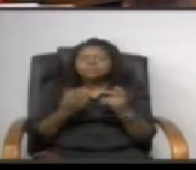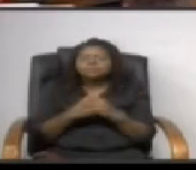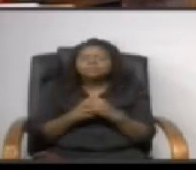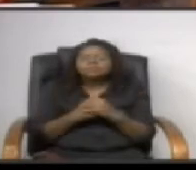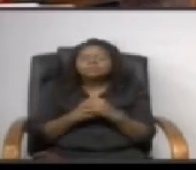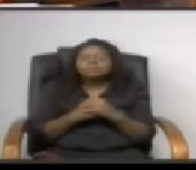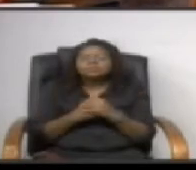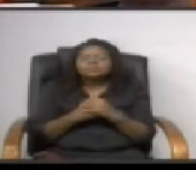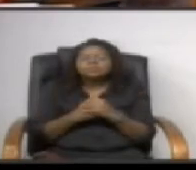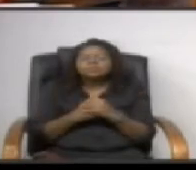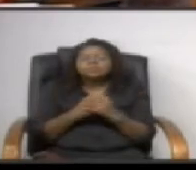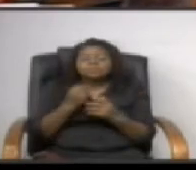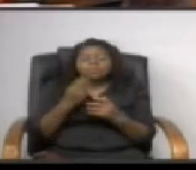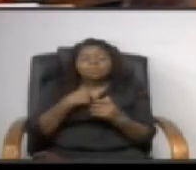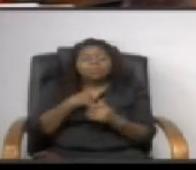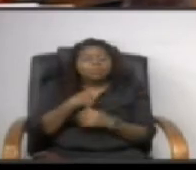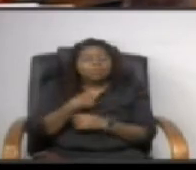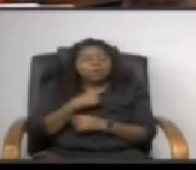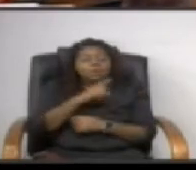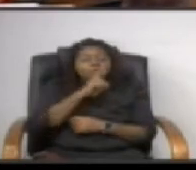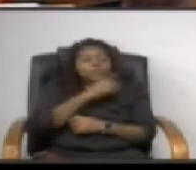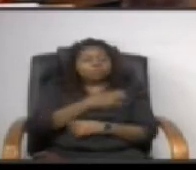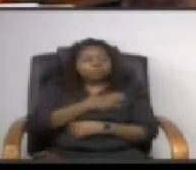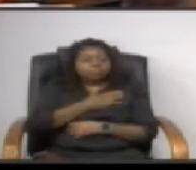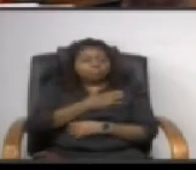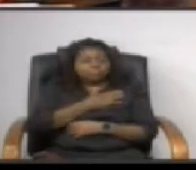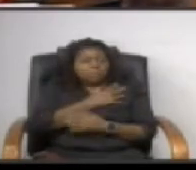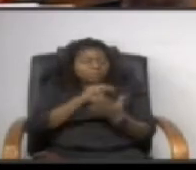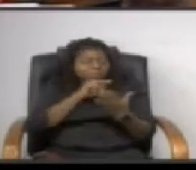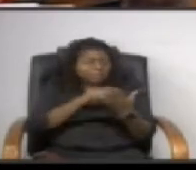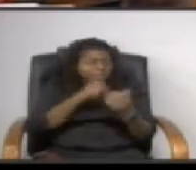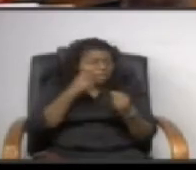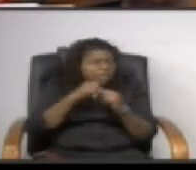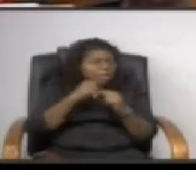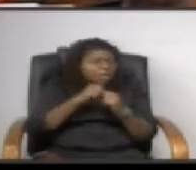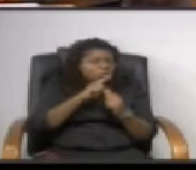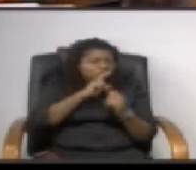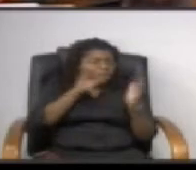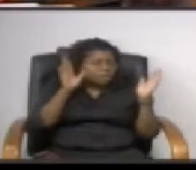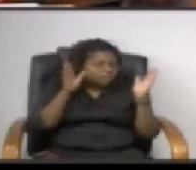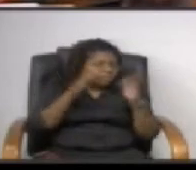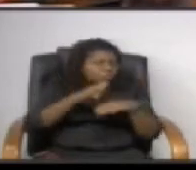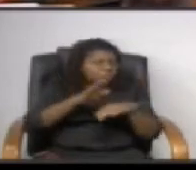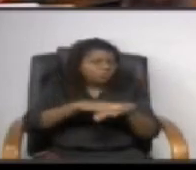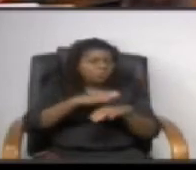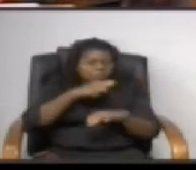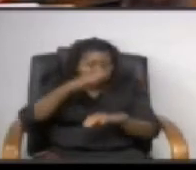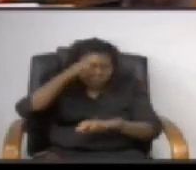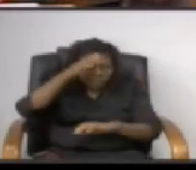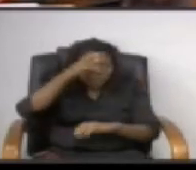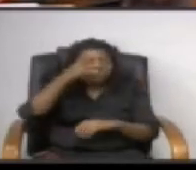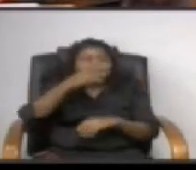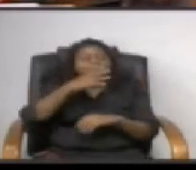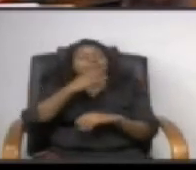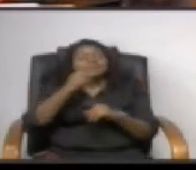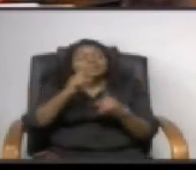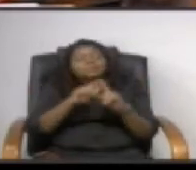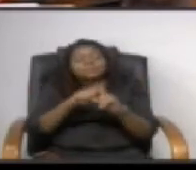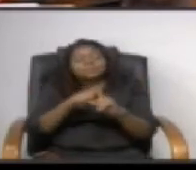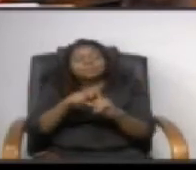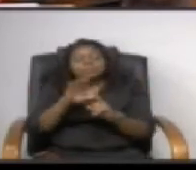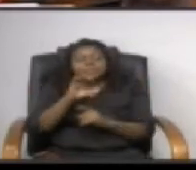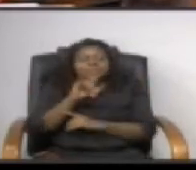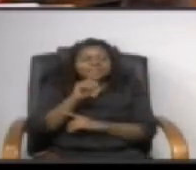would think i would like to see the letter uh focus on the fact that the parents uh and citizens are